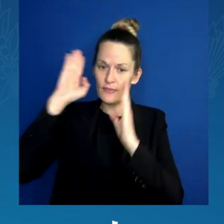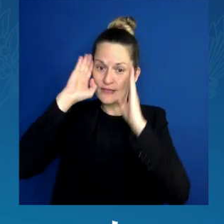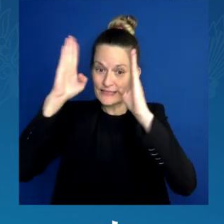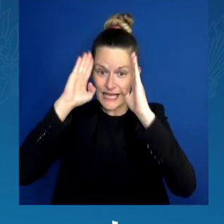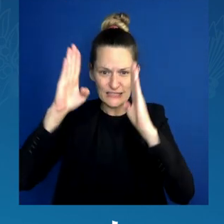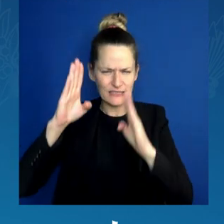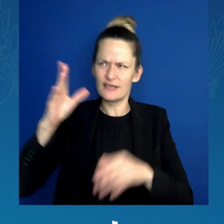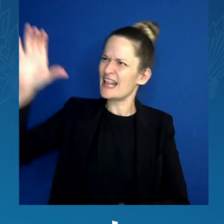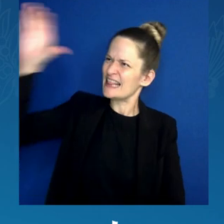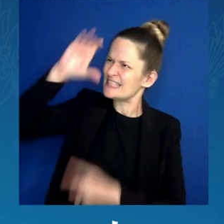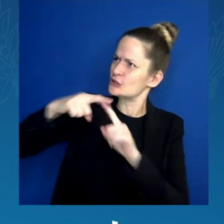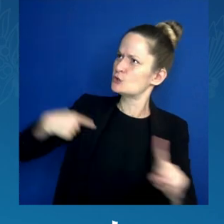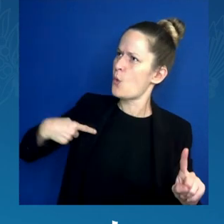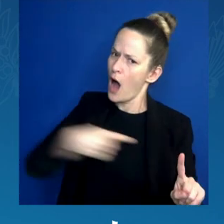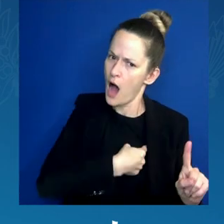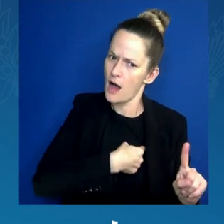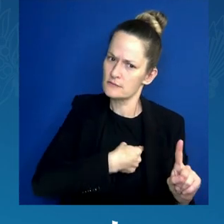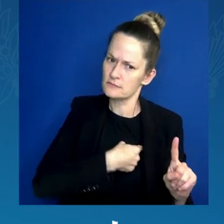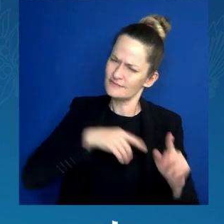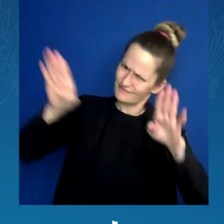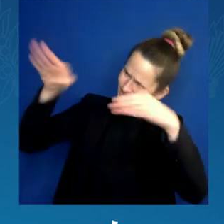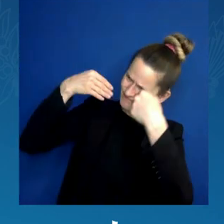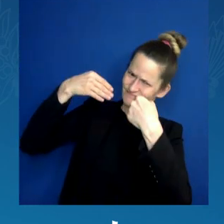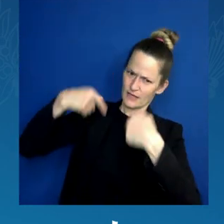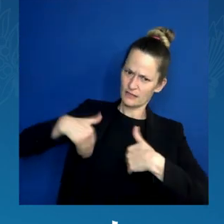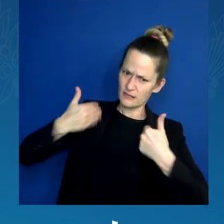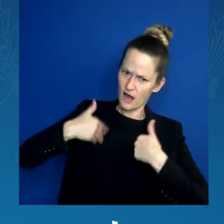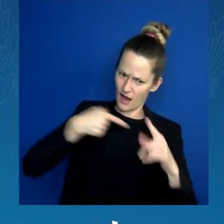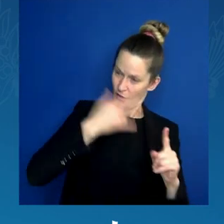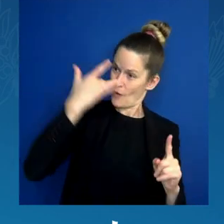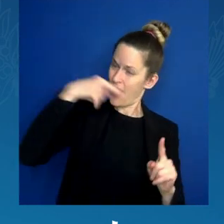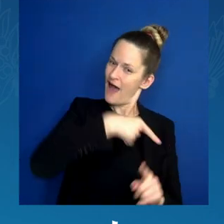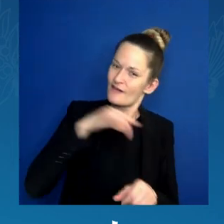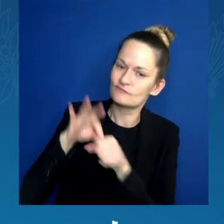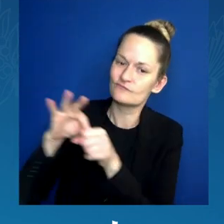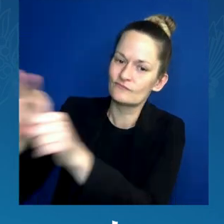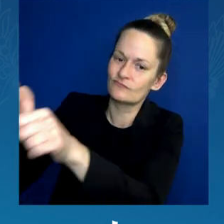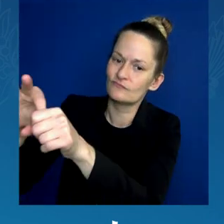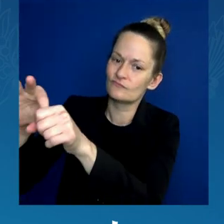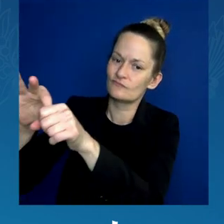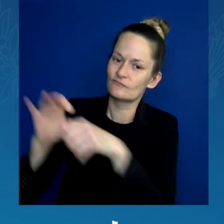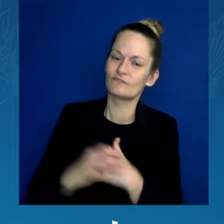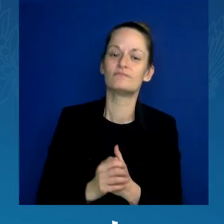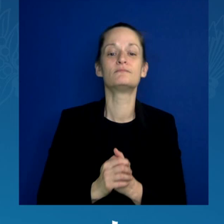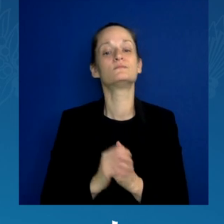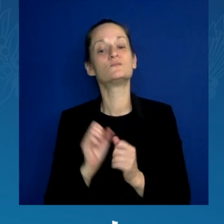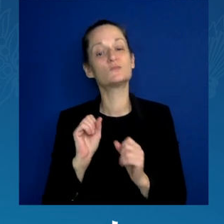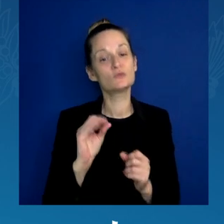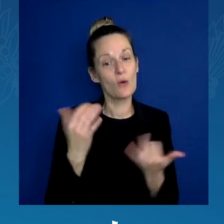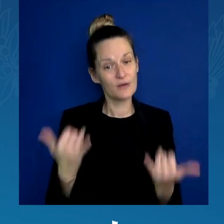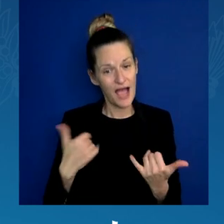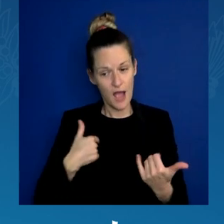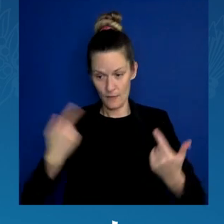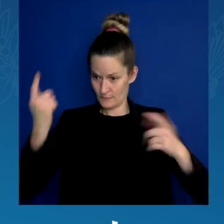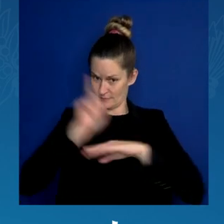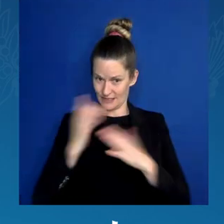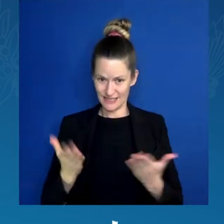to thank you and to recognize that and to share with you that we need you to do the same thing again.